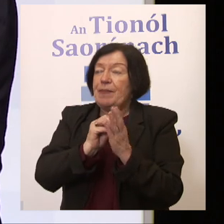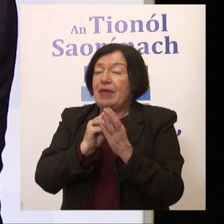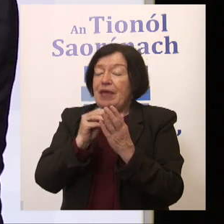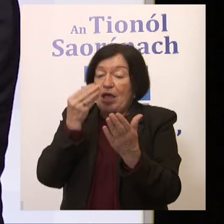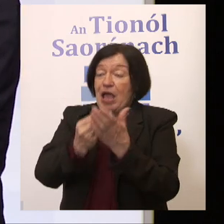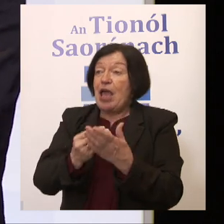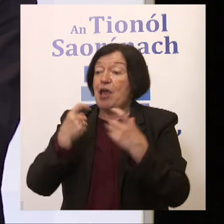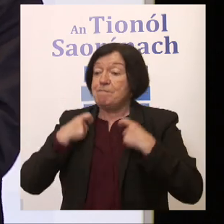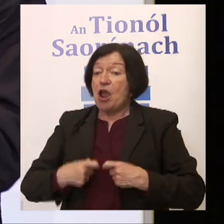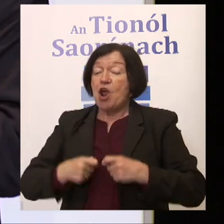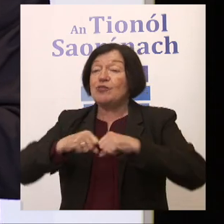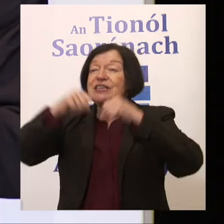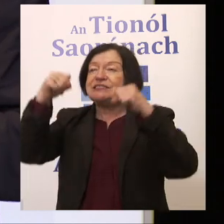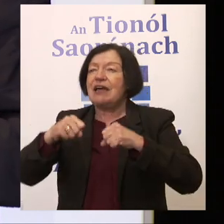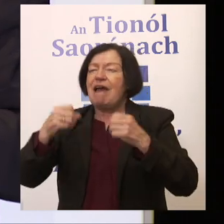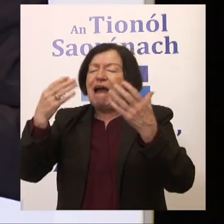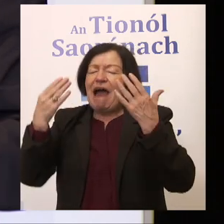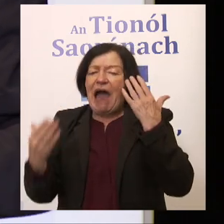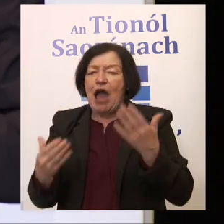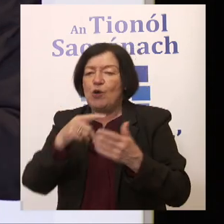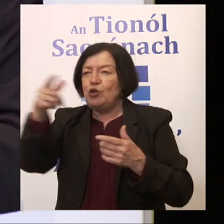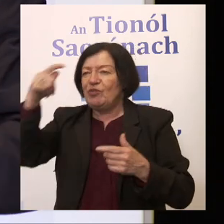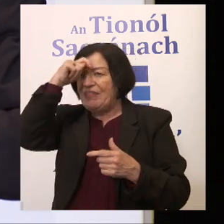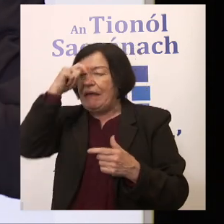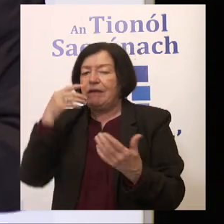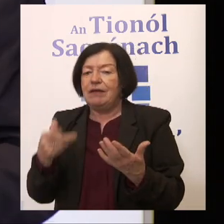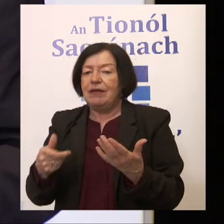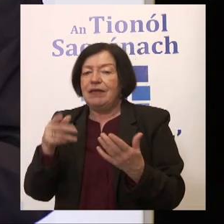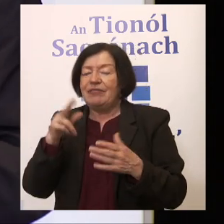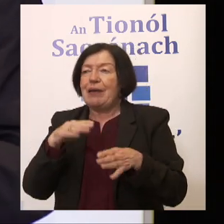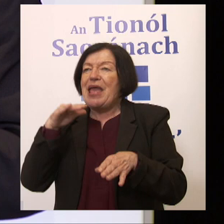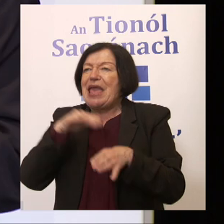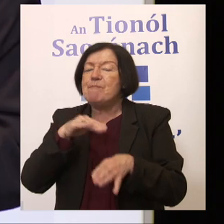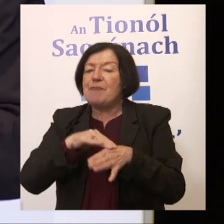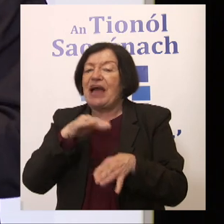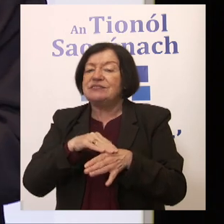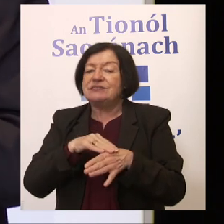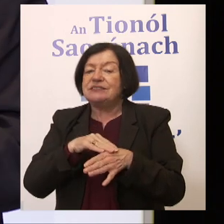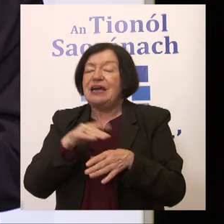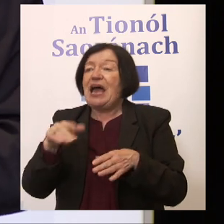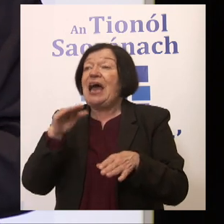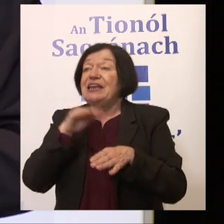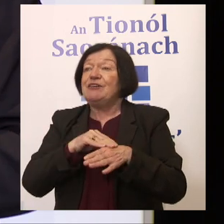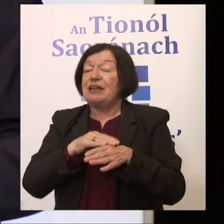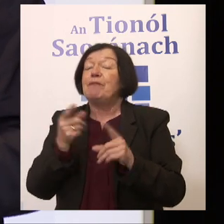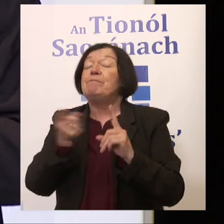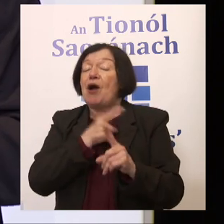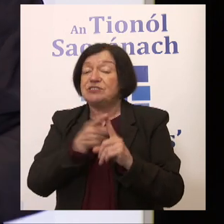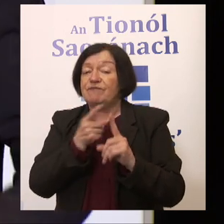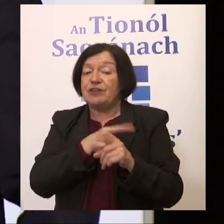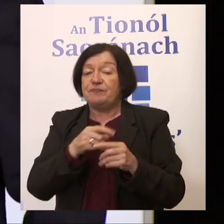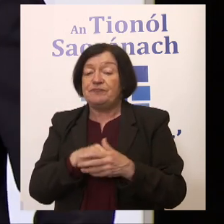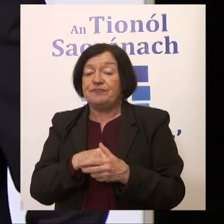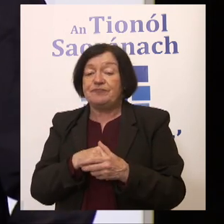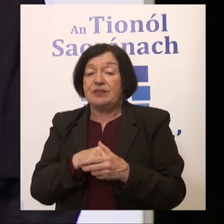into this system, how exactly do you think they might impact on it? And obviously impact on it positively. So what